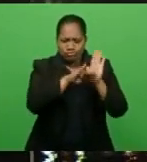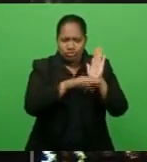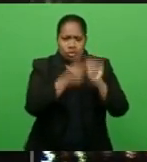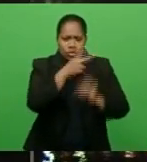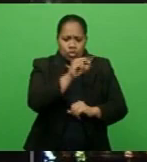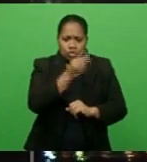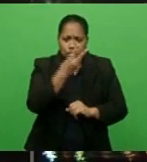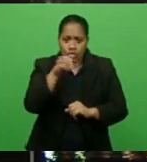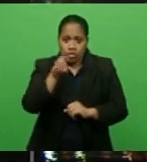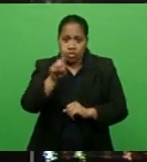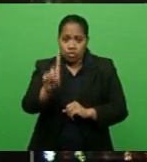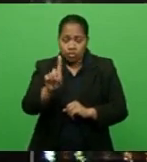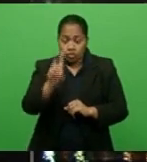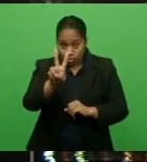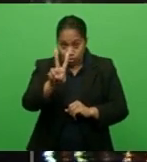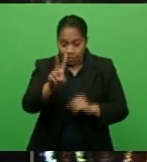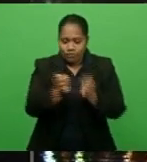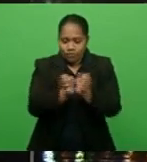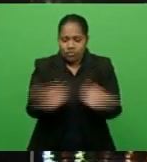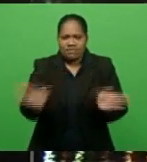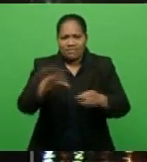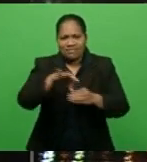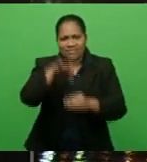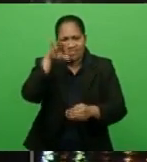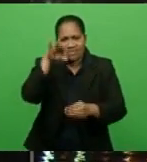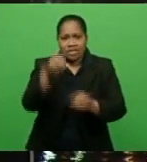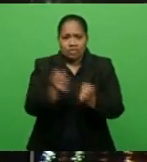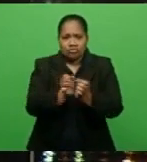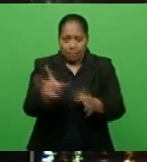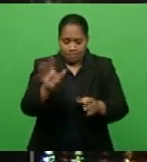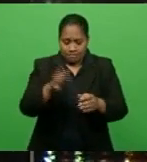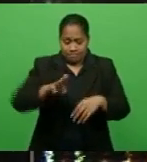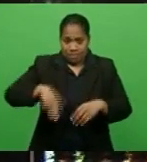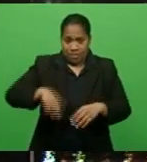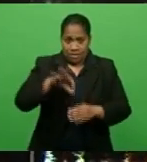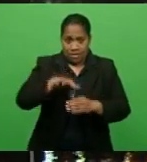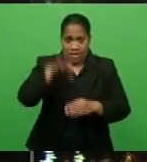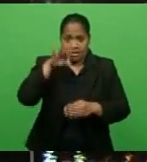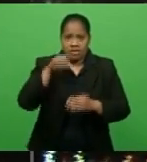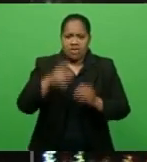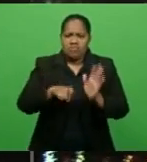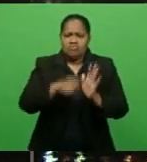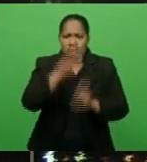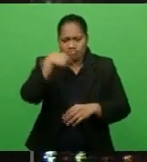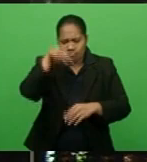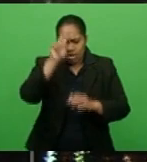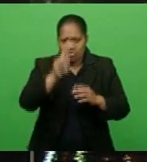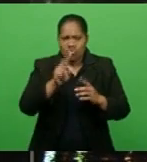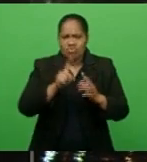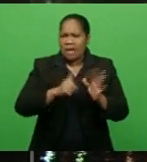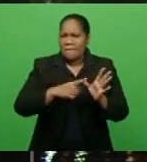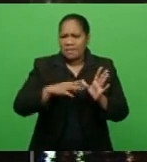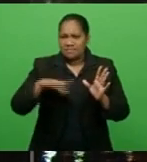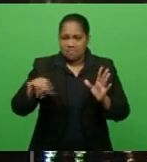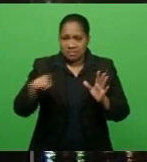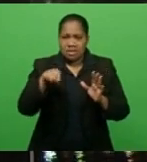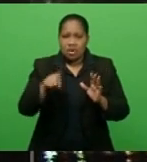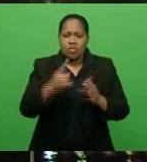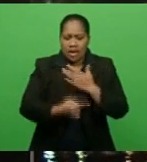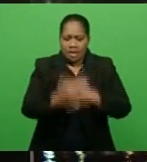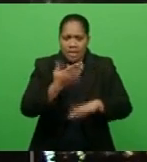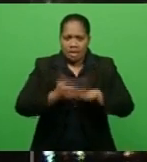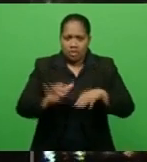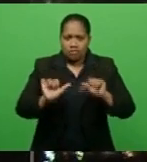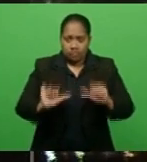election. Sadalpa members elected Rathua Penisa Serruda Kumbau as the new president yesterday, while the three vice presidents are